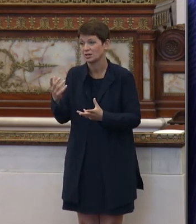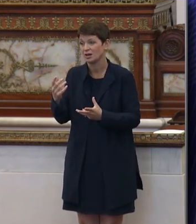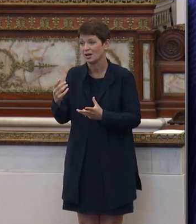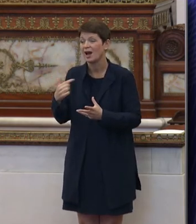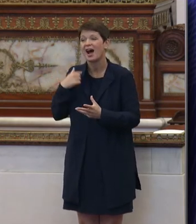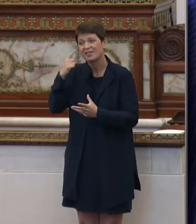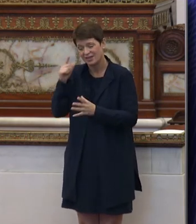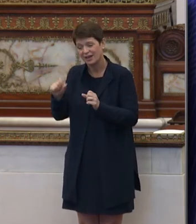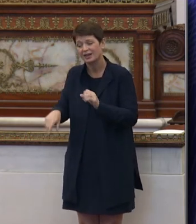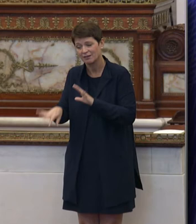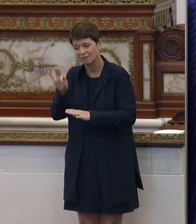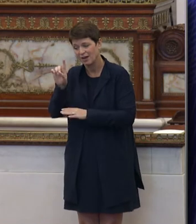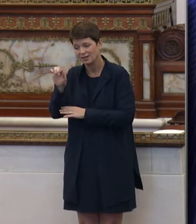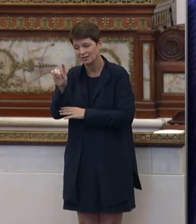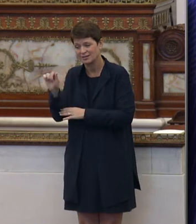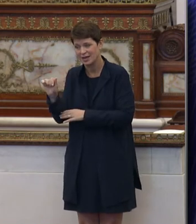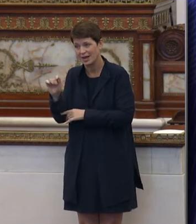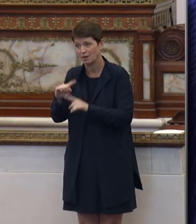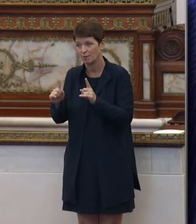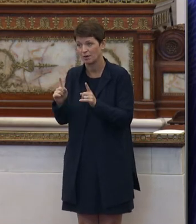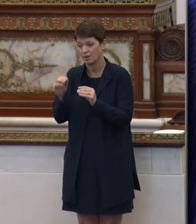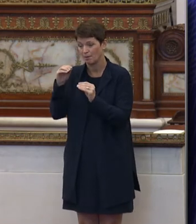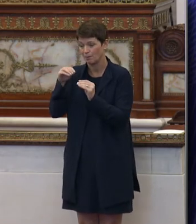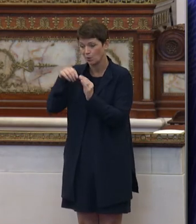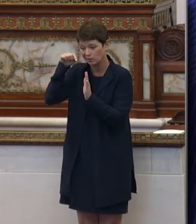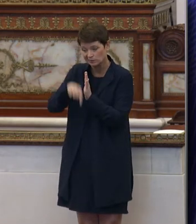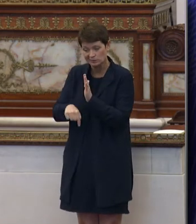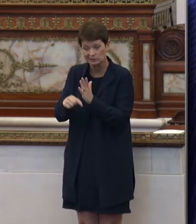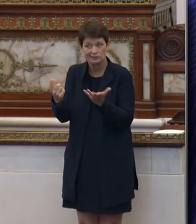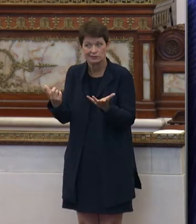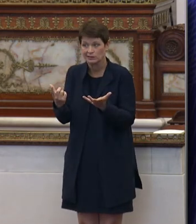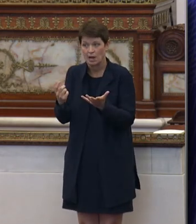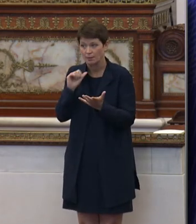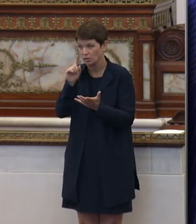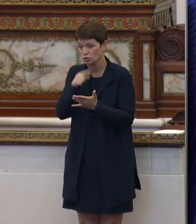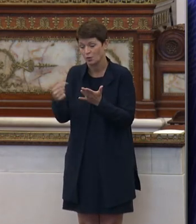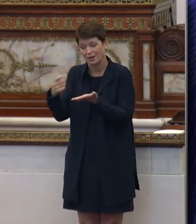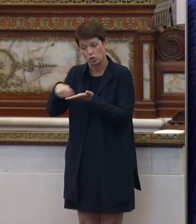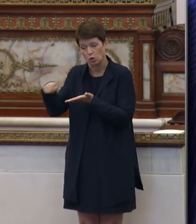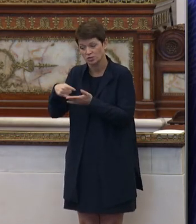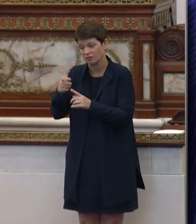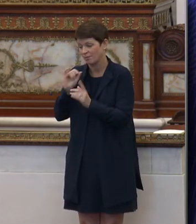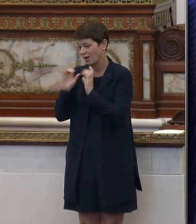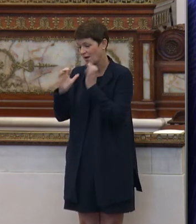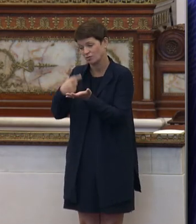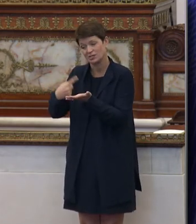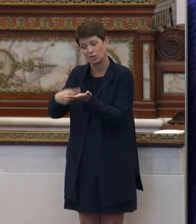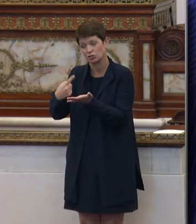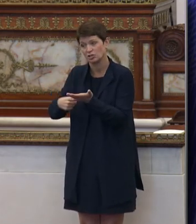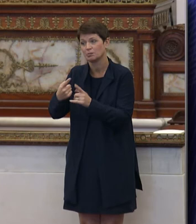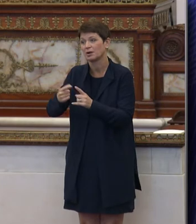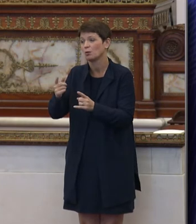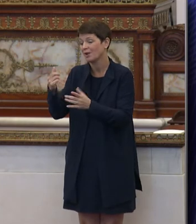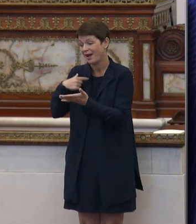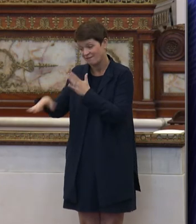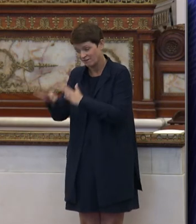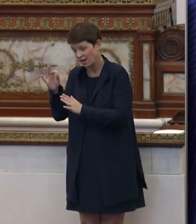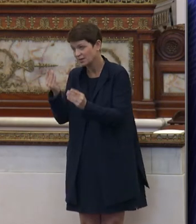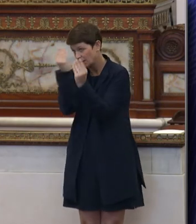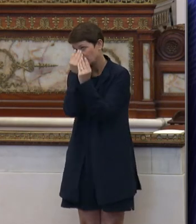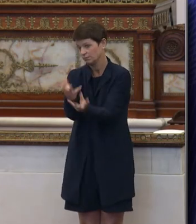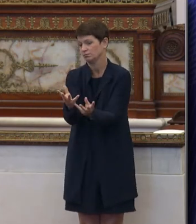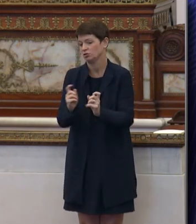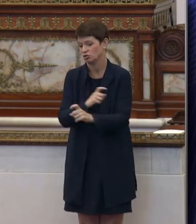likely find those data points. I'm not sure beyond that, what notes there are from those conversations, but happy to share what I can find.